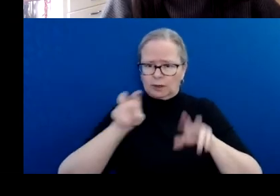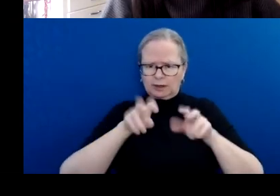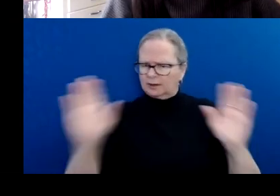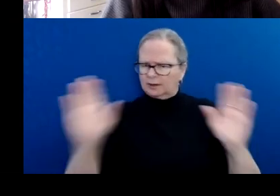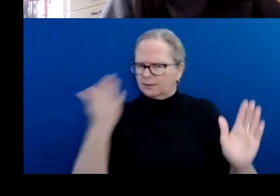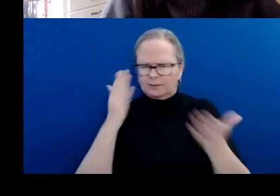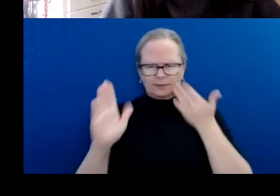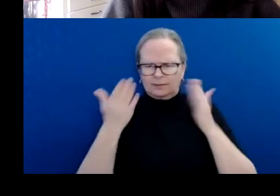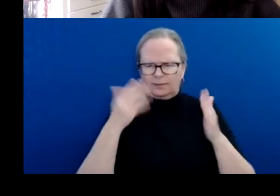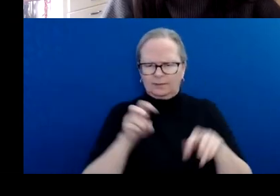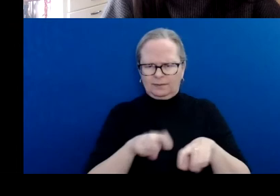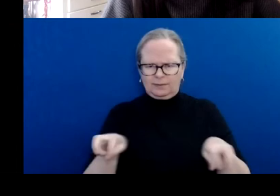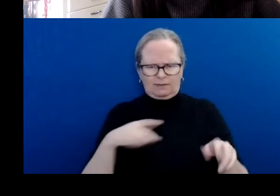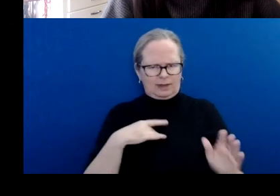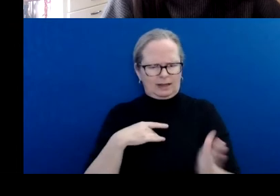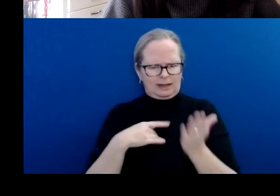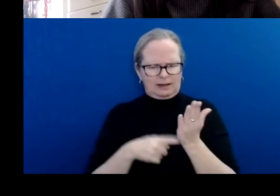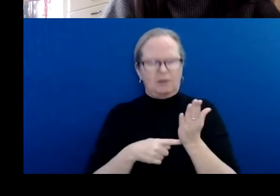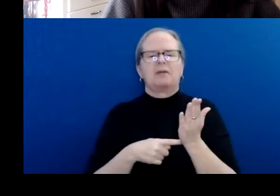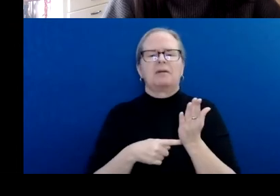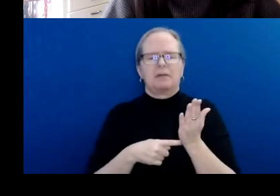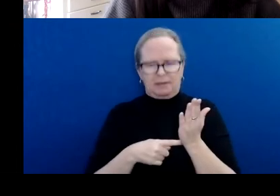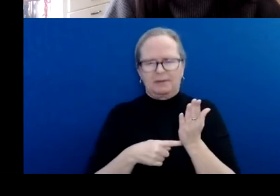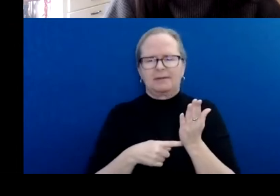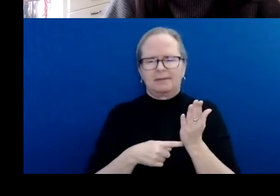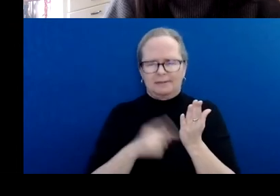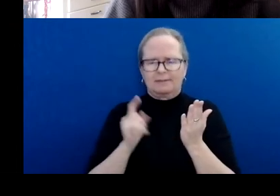trust in investing in this project or activity.